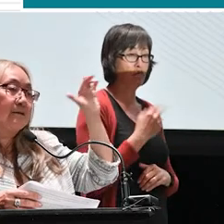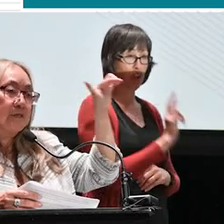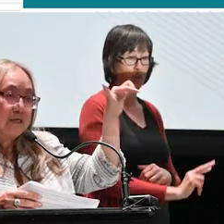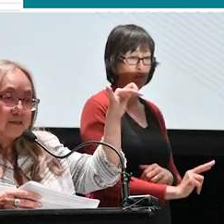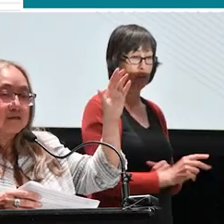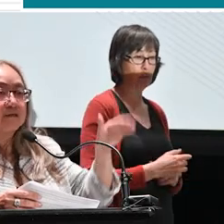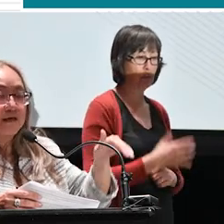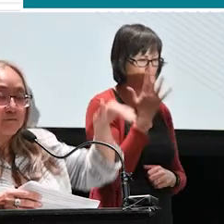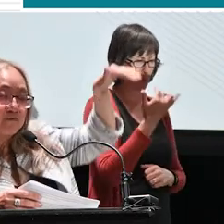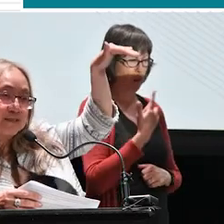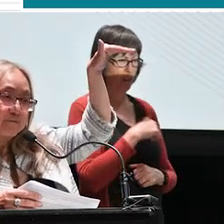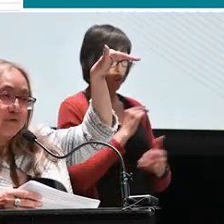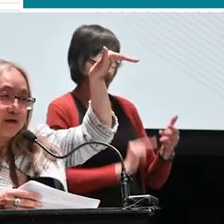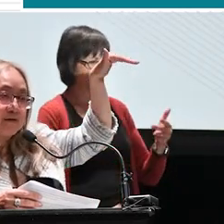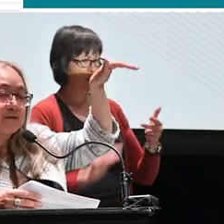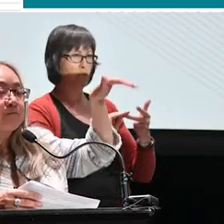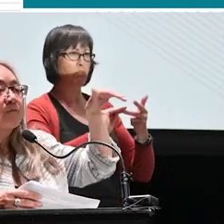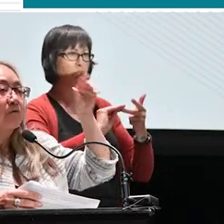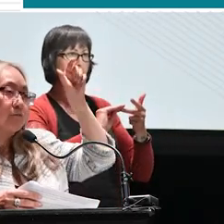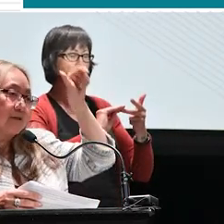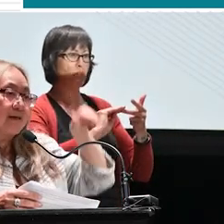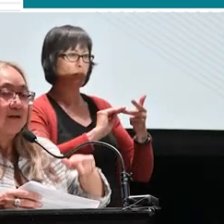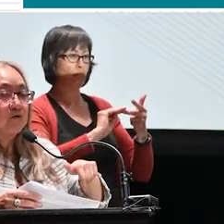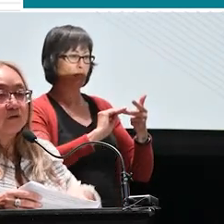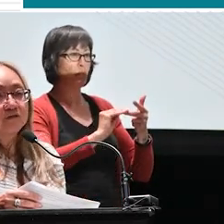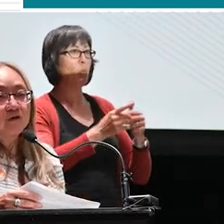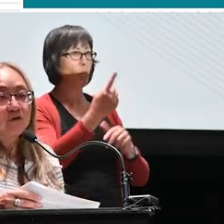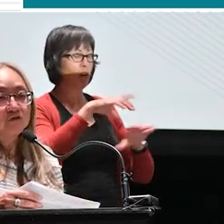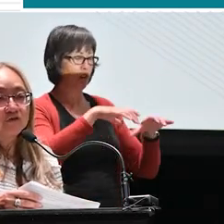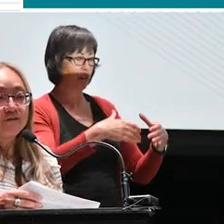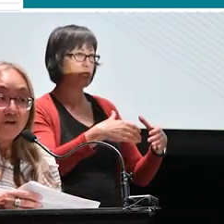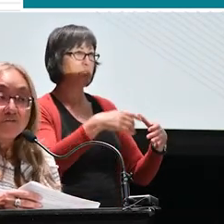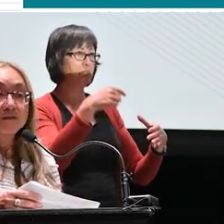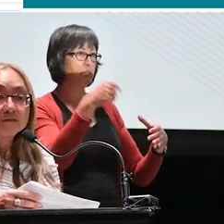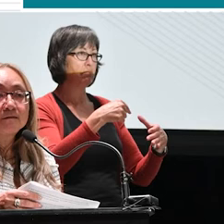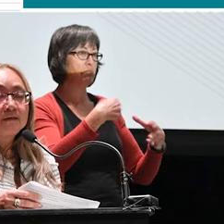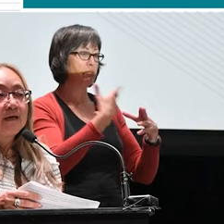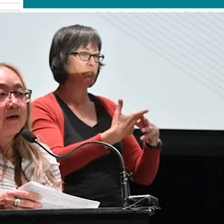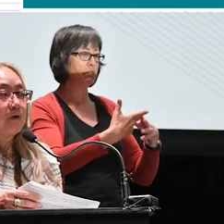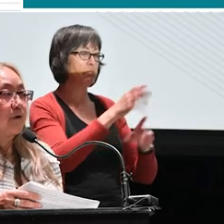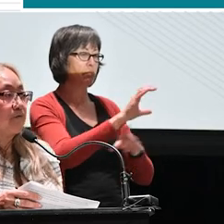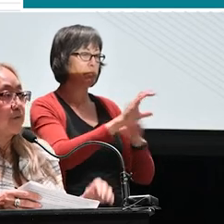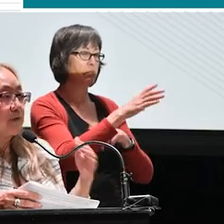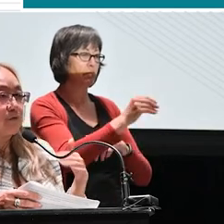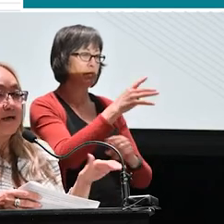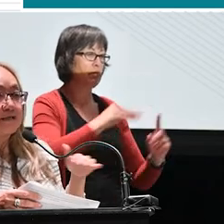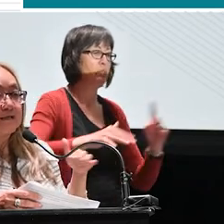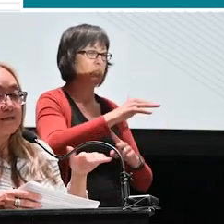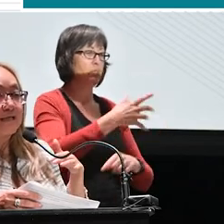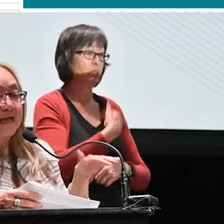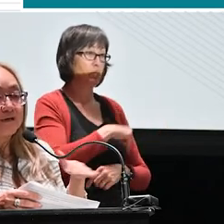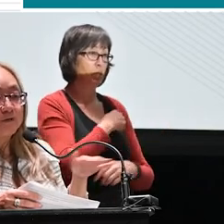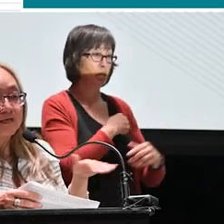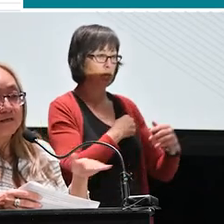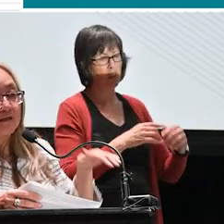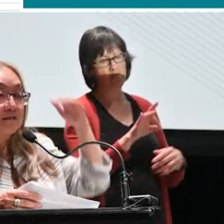tipped us and moved us up the ranks was one of the categories is called Culture and Environment. And we went from being ranked in